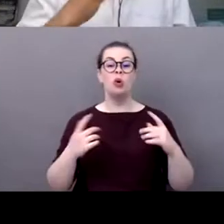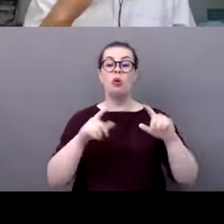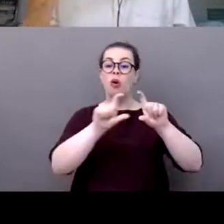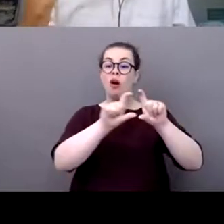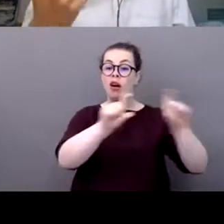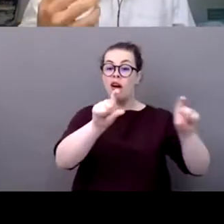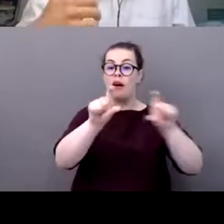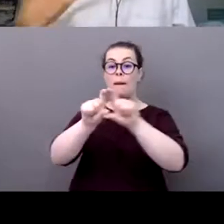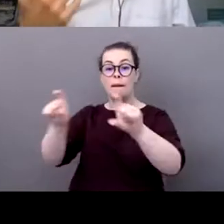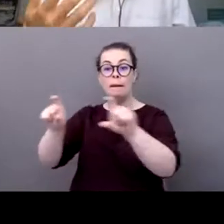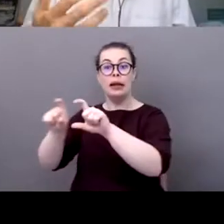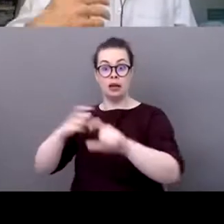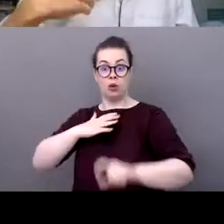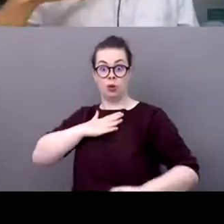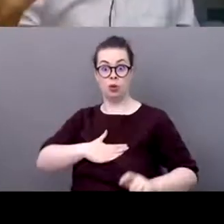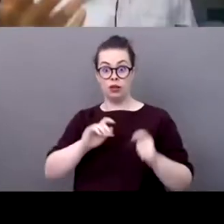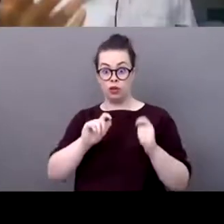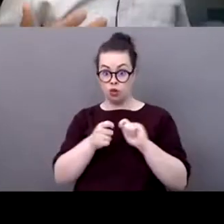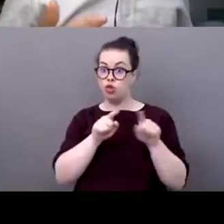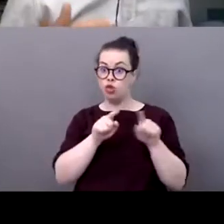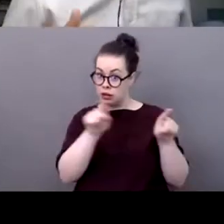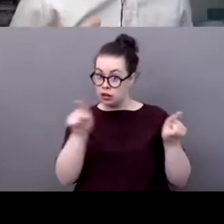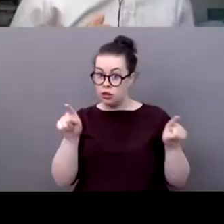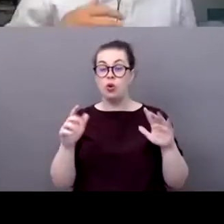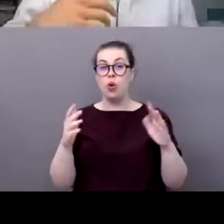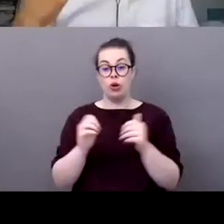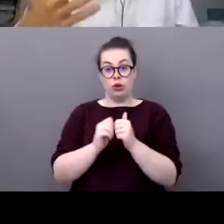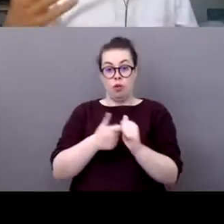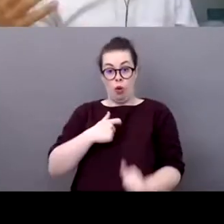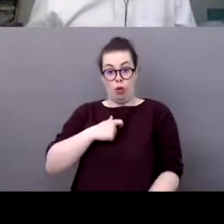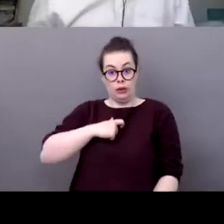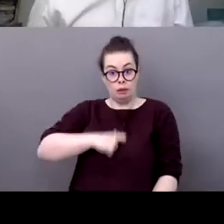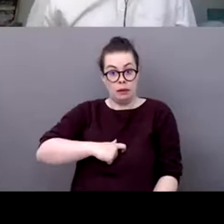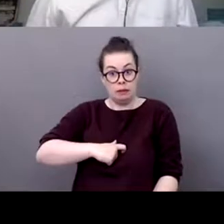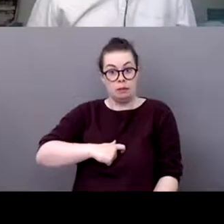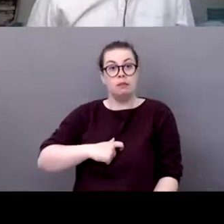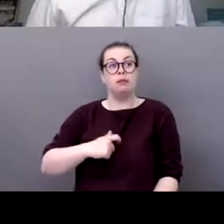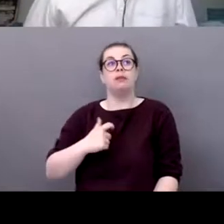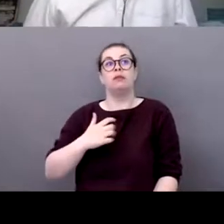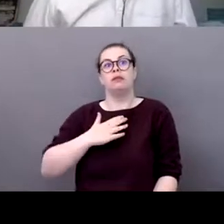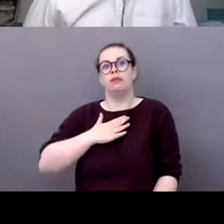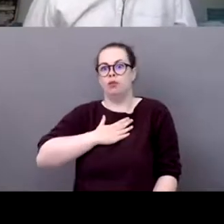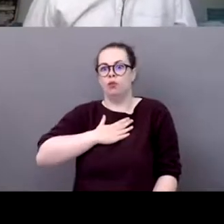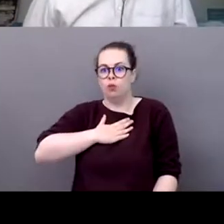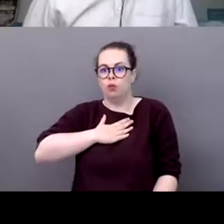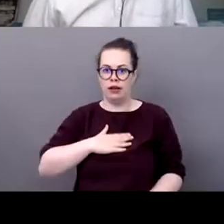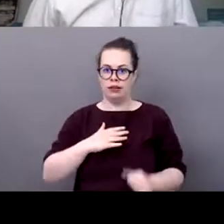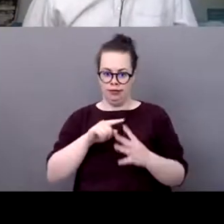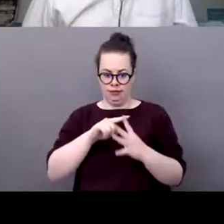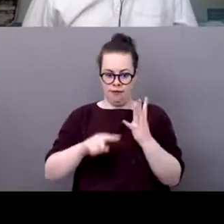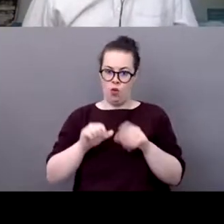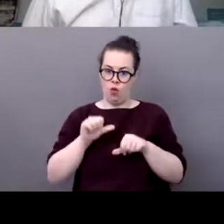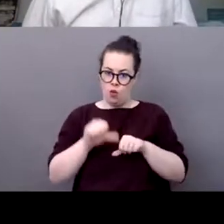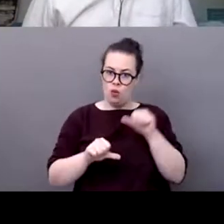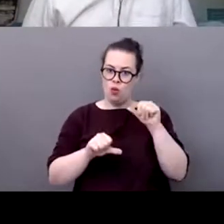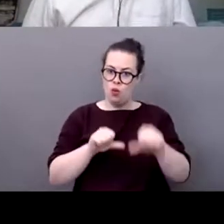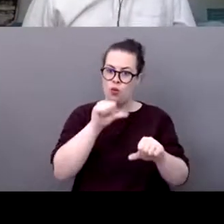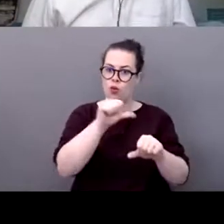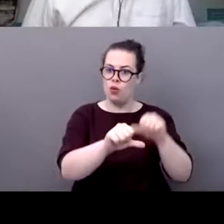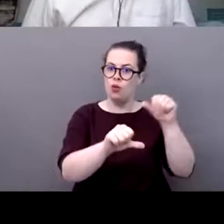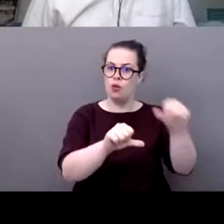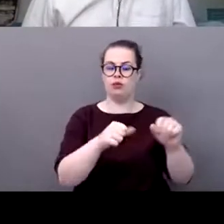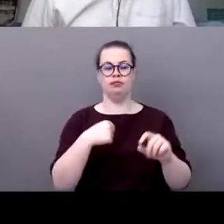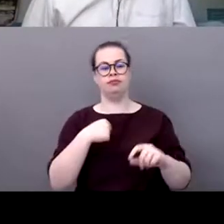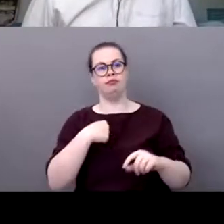sports people that have them originally and and get all those four steps would be i think crucial uh to to achieve a greener